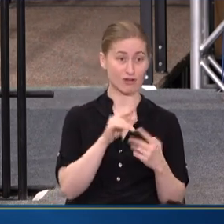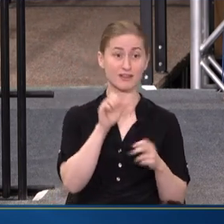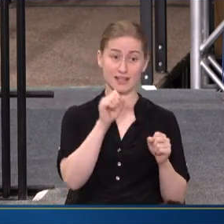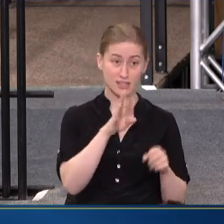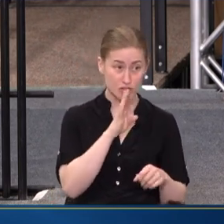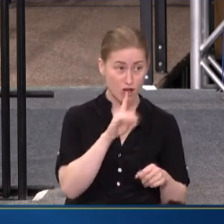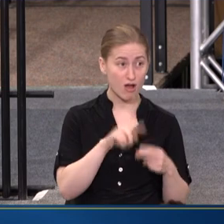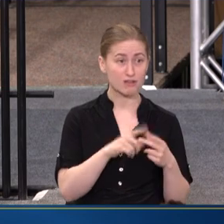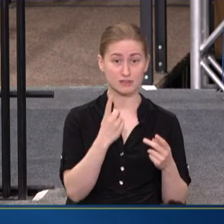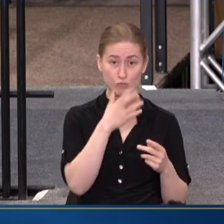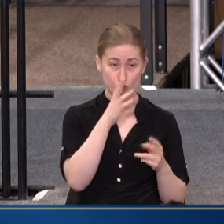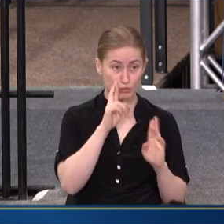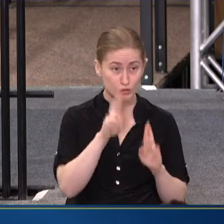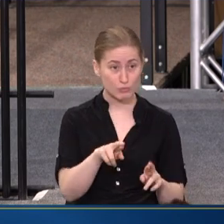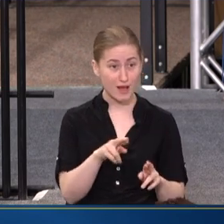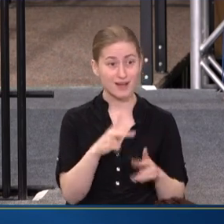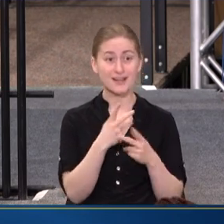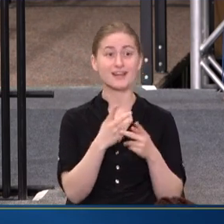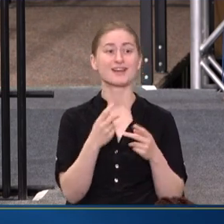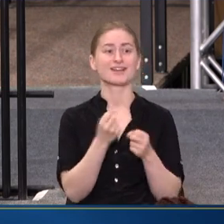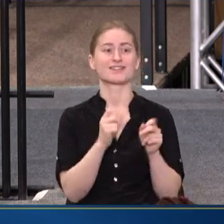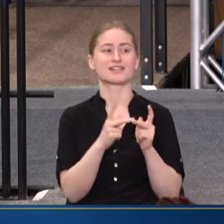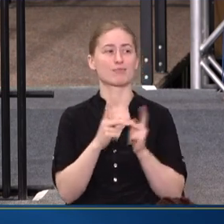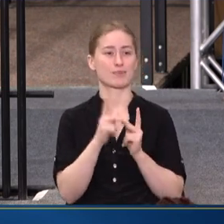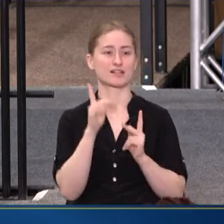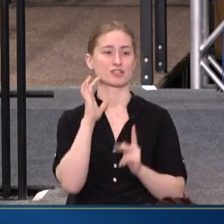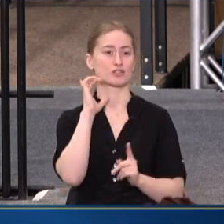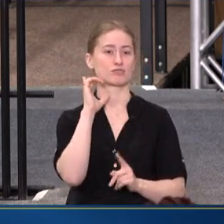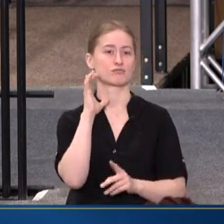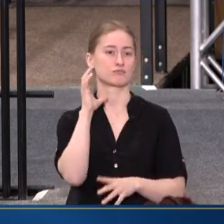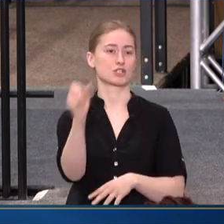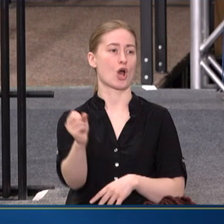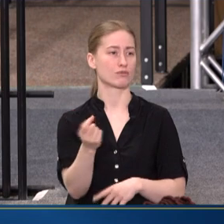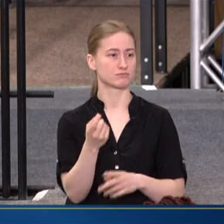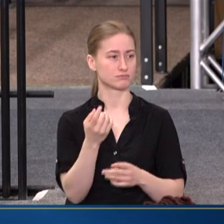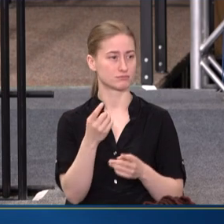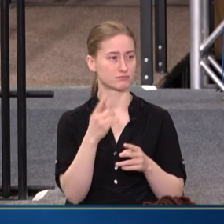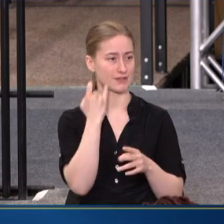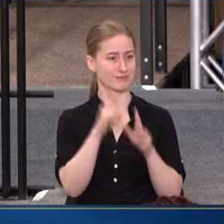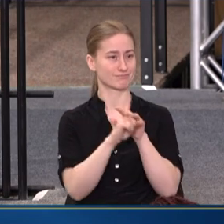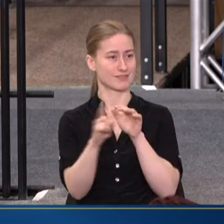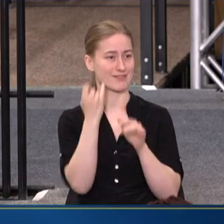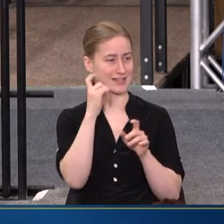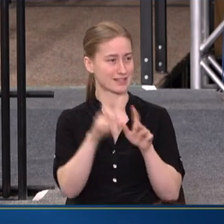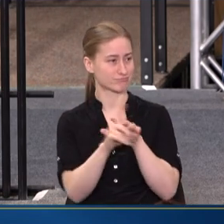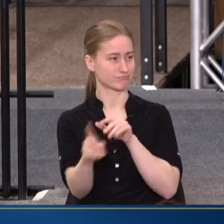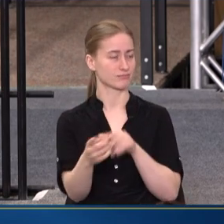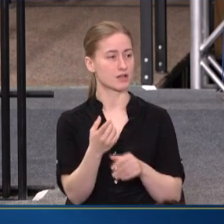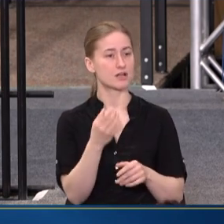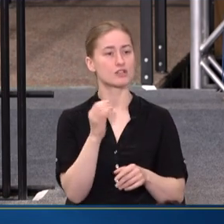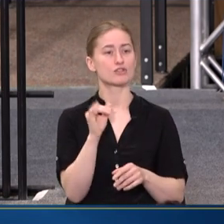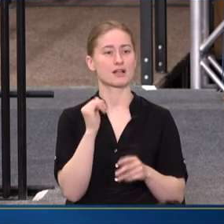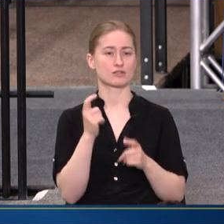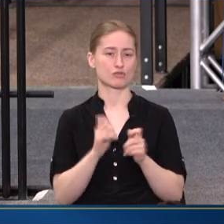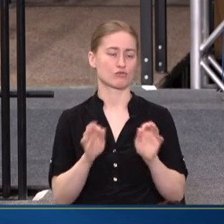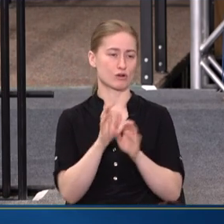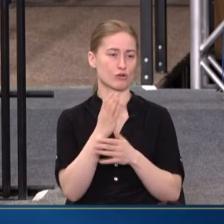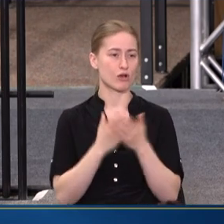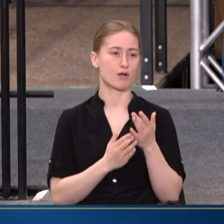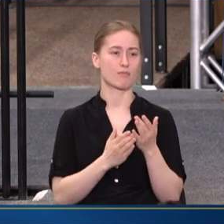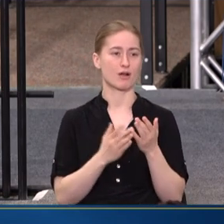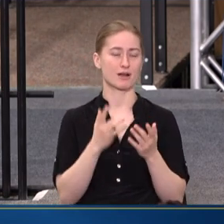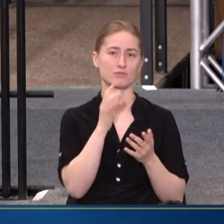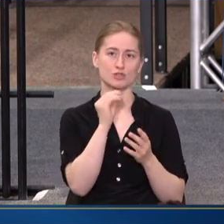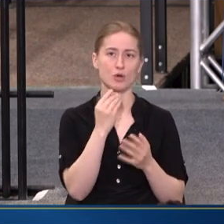SOMEONE TO RESPOND, AND A SAFE PLACE TO GO. AND THAT IS REALLY JUST A CRITICAL PART OF THE VISION. I DO HAVE TO SAY, YOU KNOW, JUST, AGAIN,